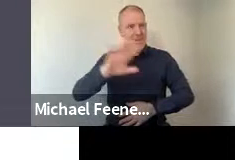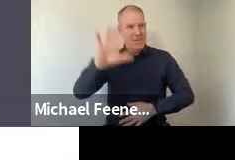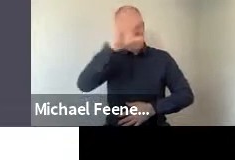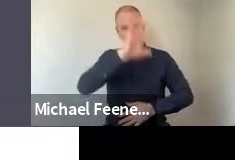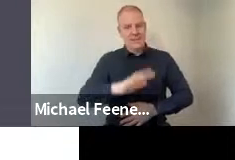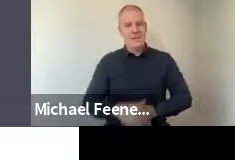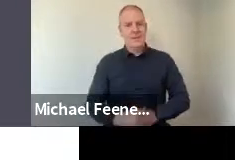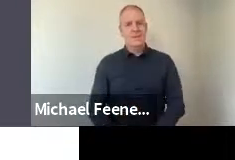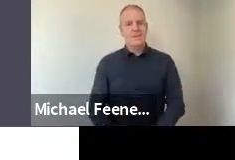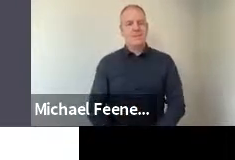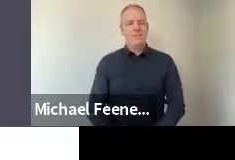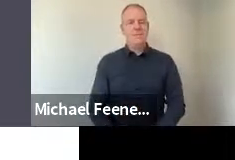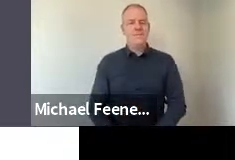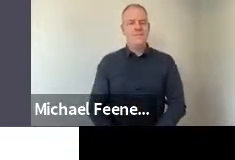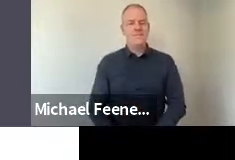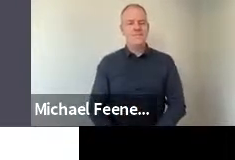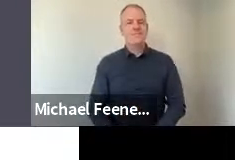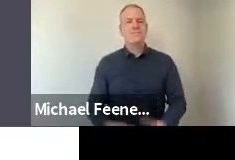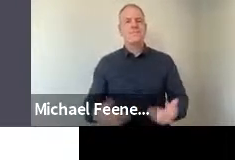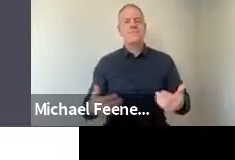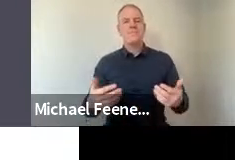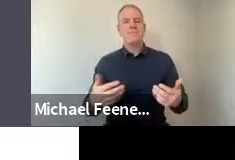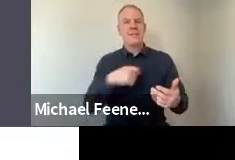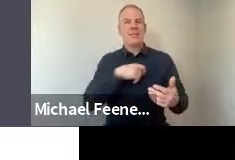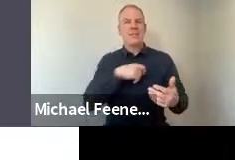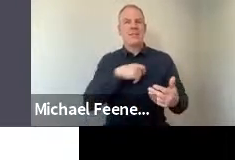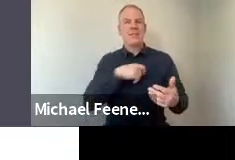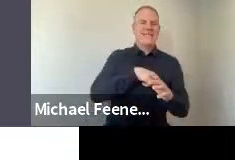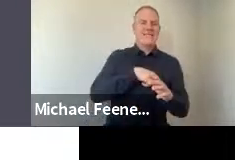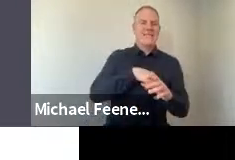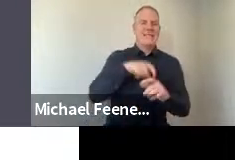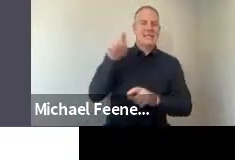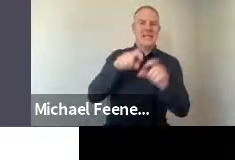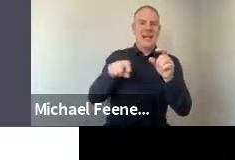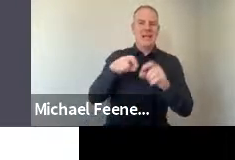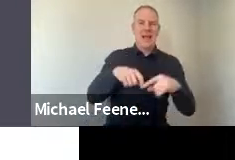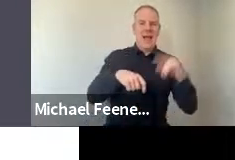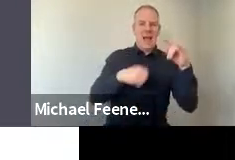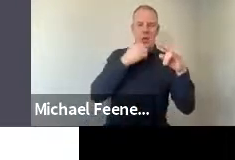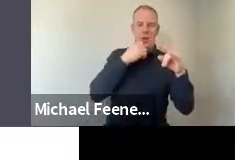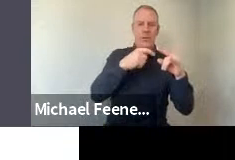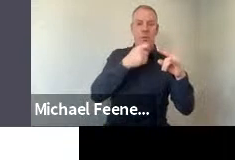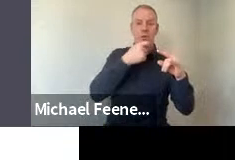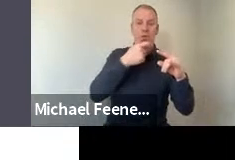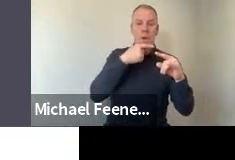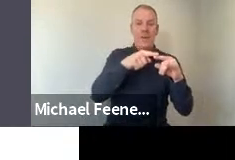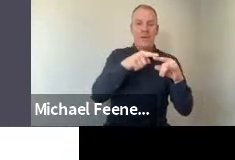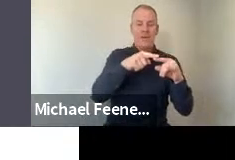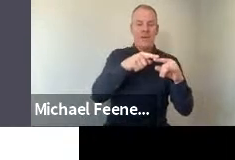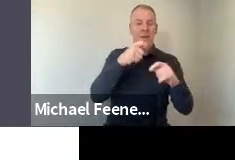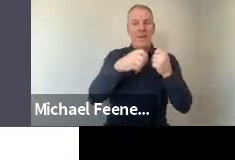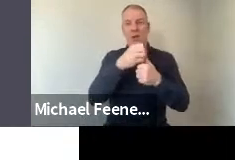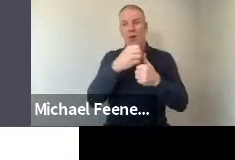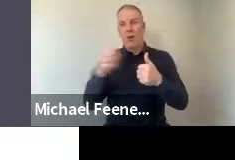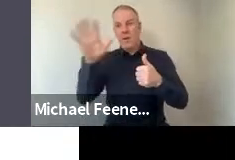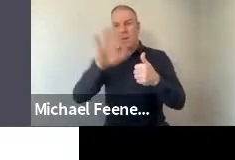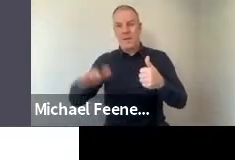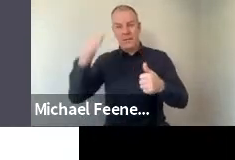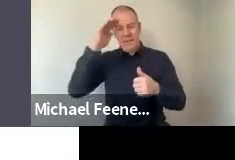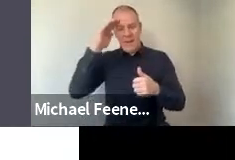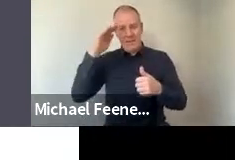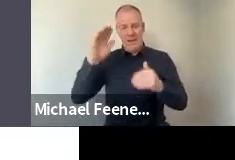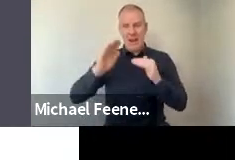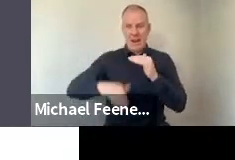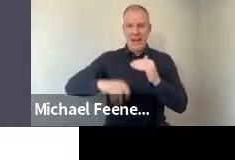based, where the levels of distrust in scientists were higher in Dublin than in other parts of Ireland,